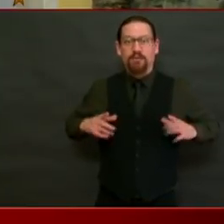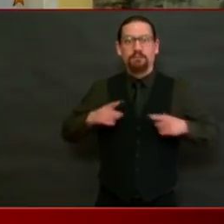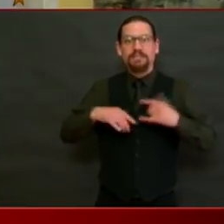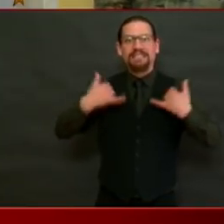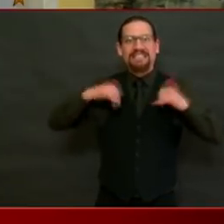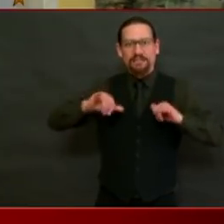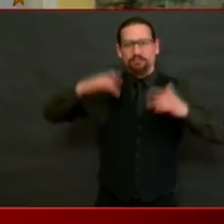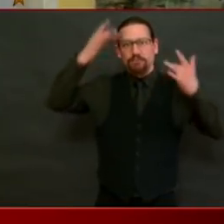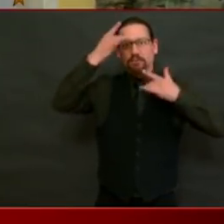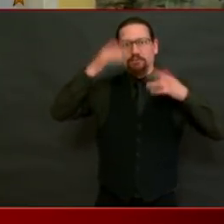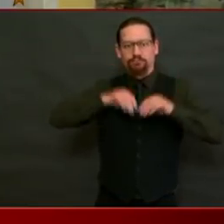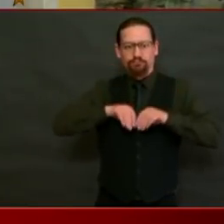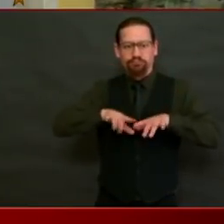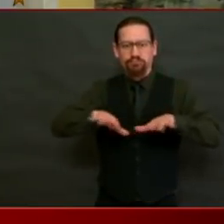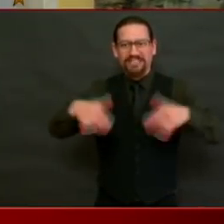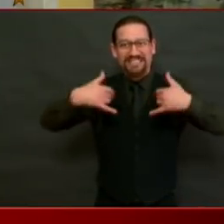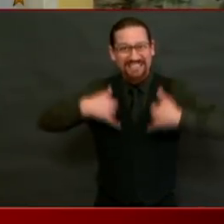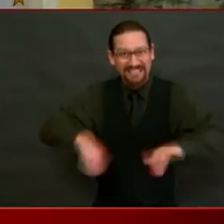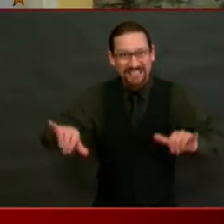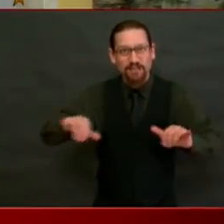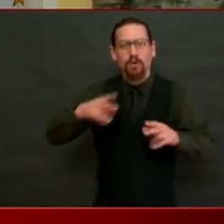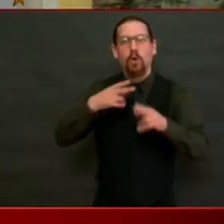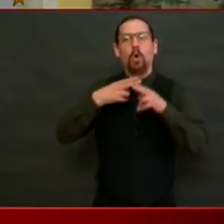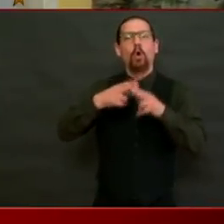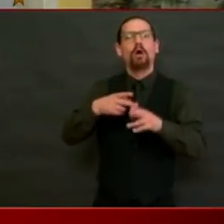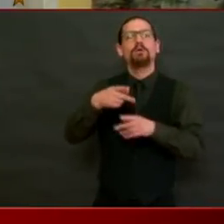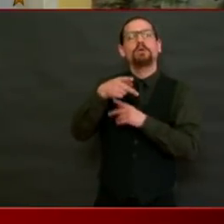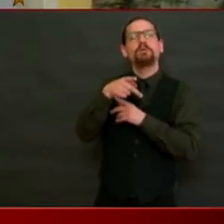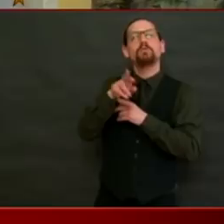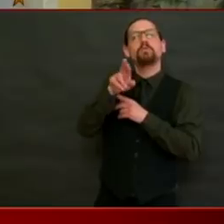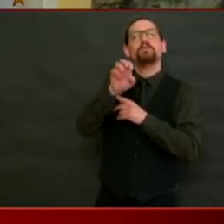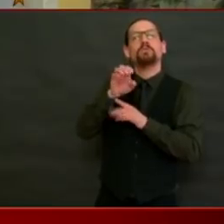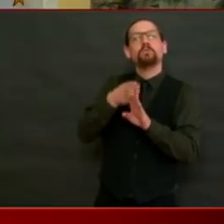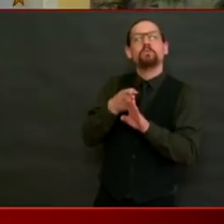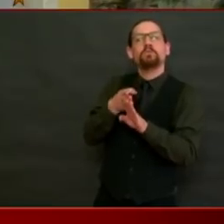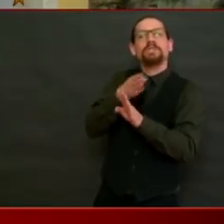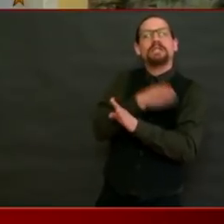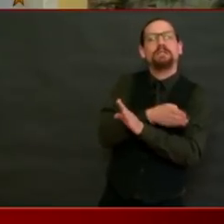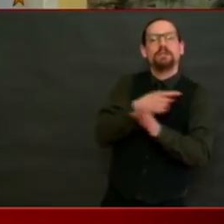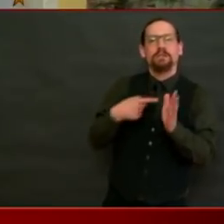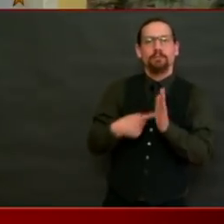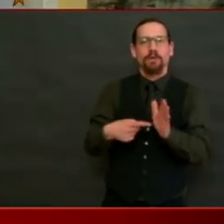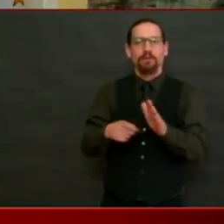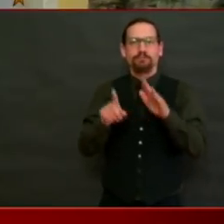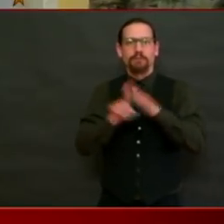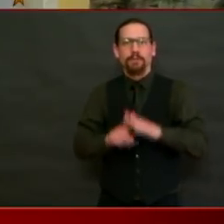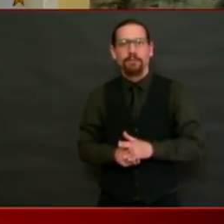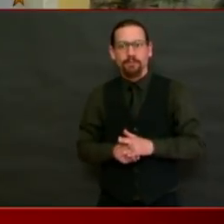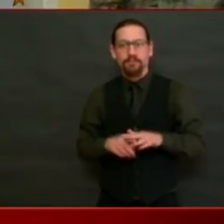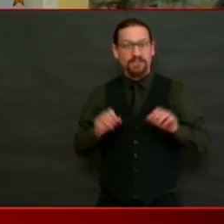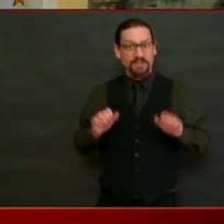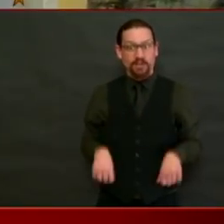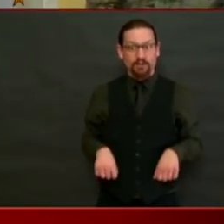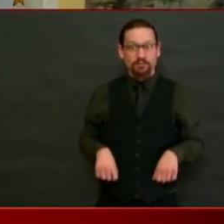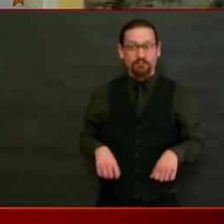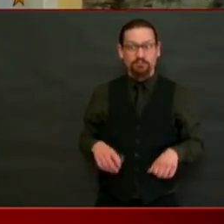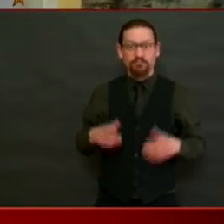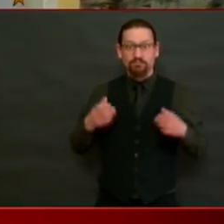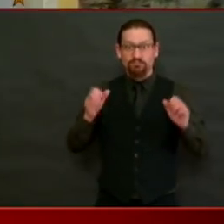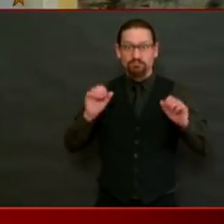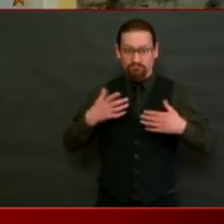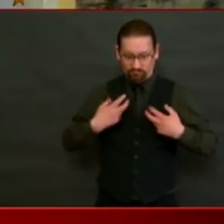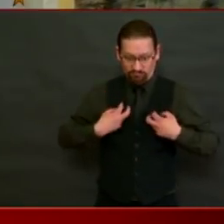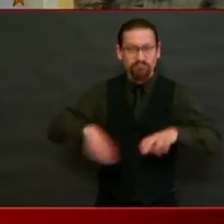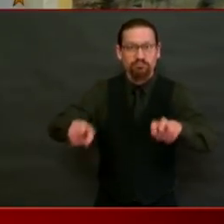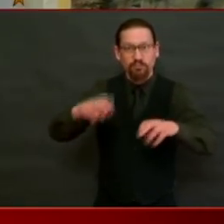before they actually develop symptoms and the ability to transmit, as well as what I discussed earlier, the fact